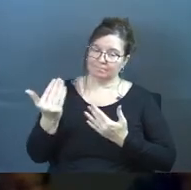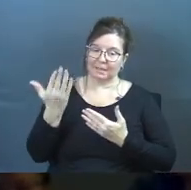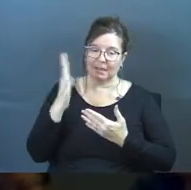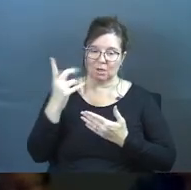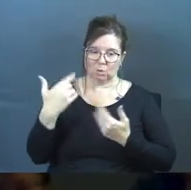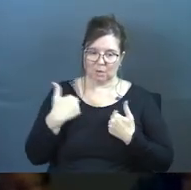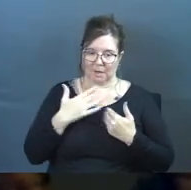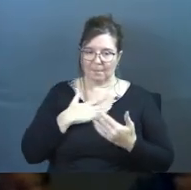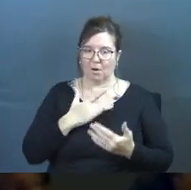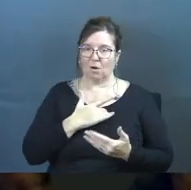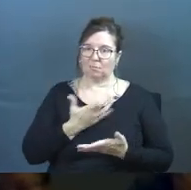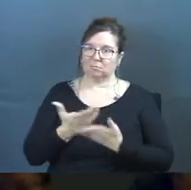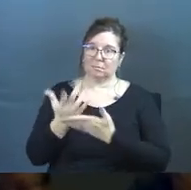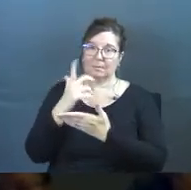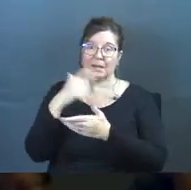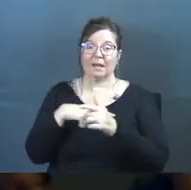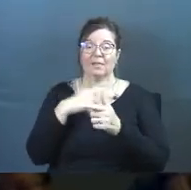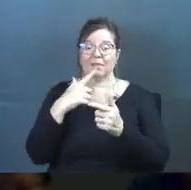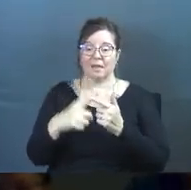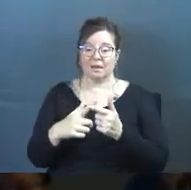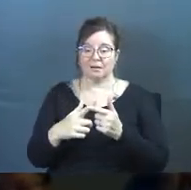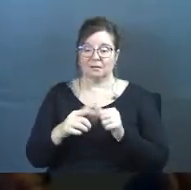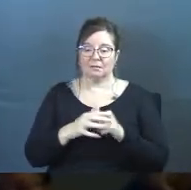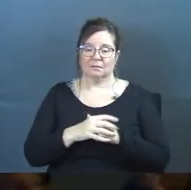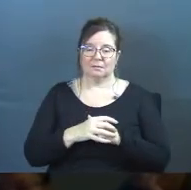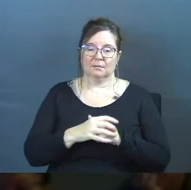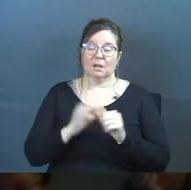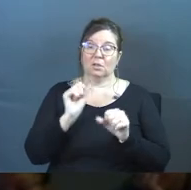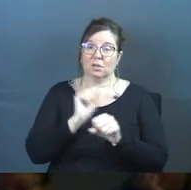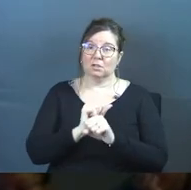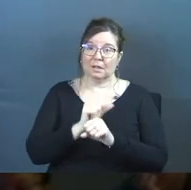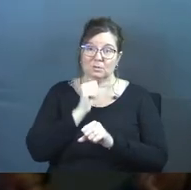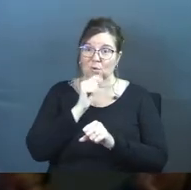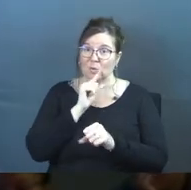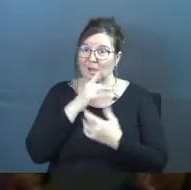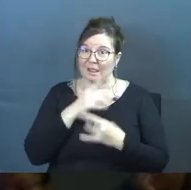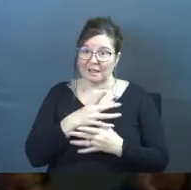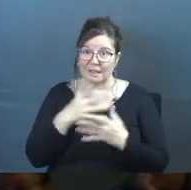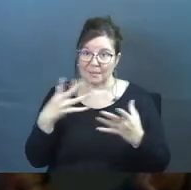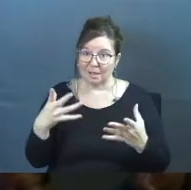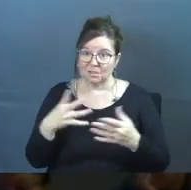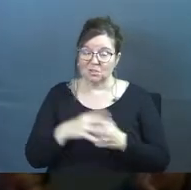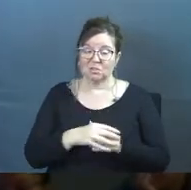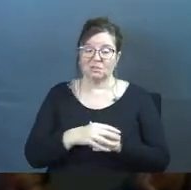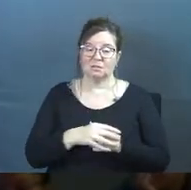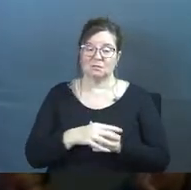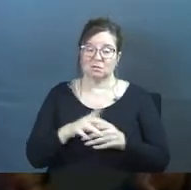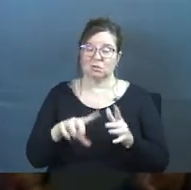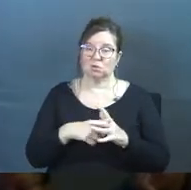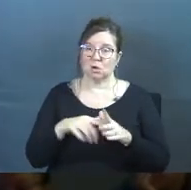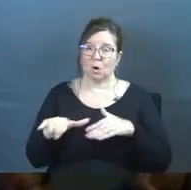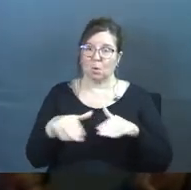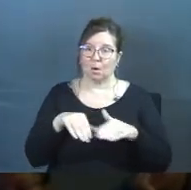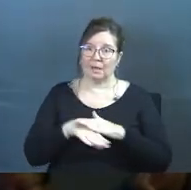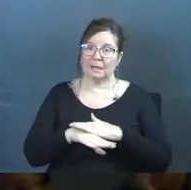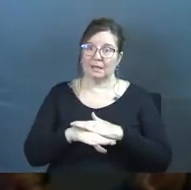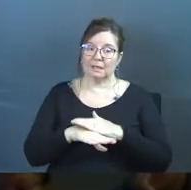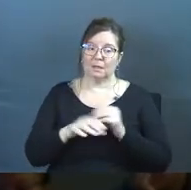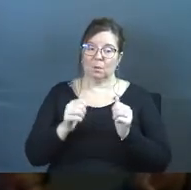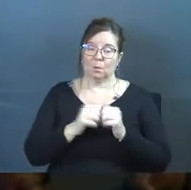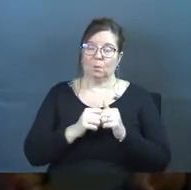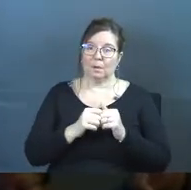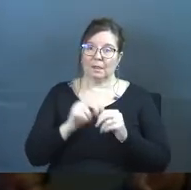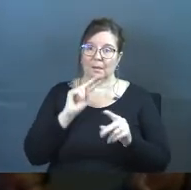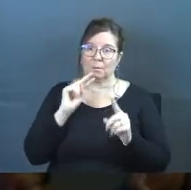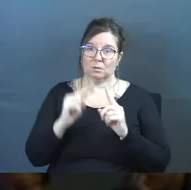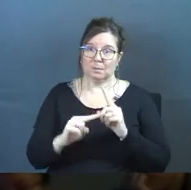God, you can have my heart. Because then the job that you don't really like that much, you start walking in with